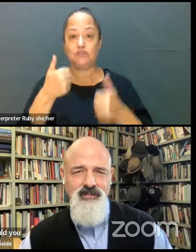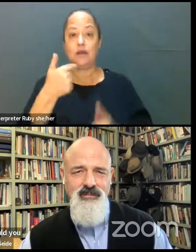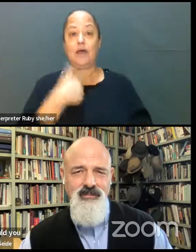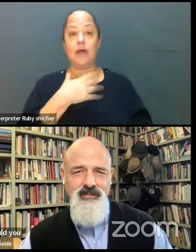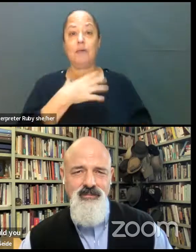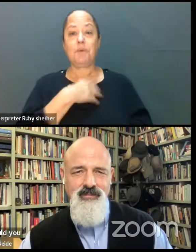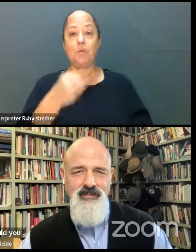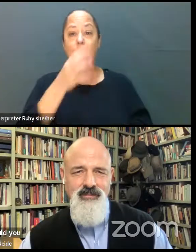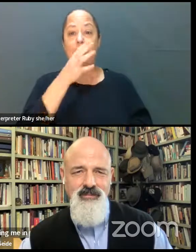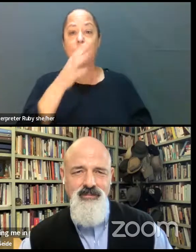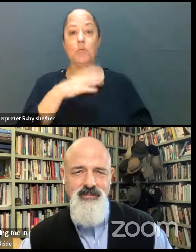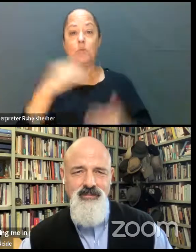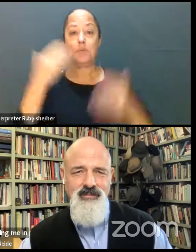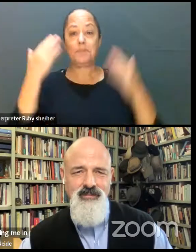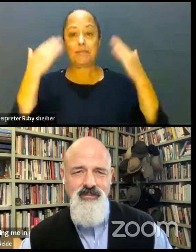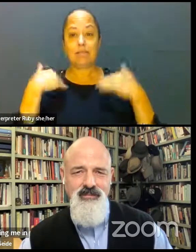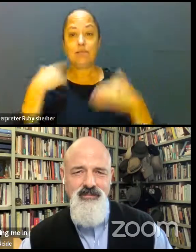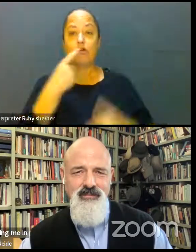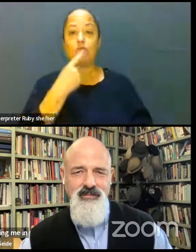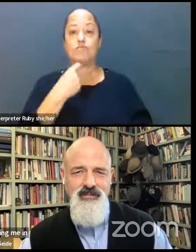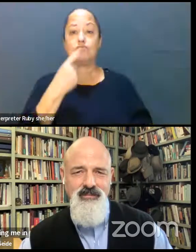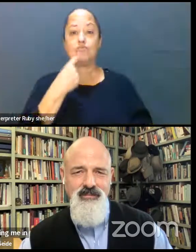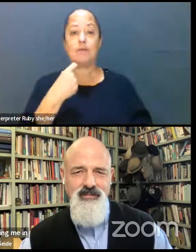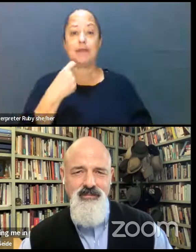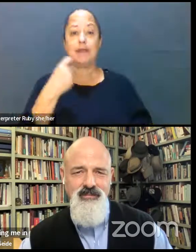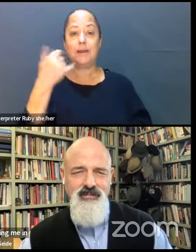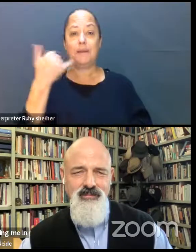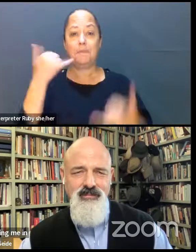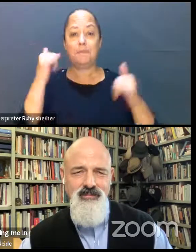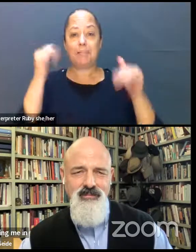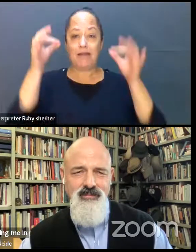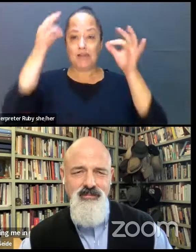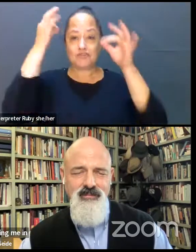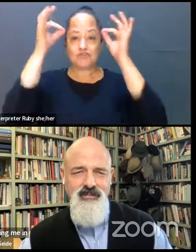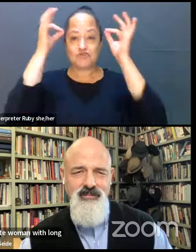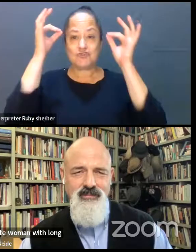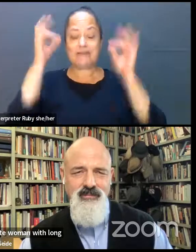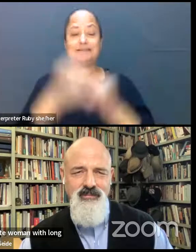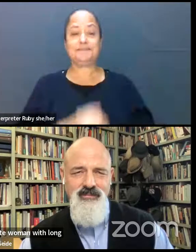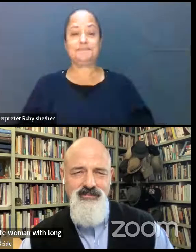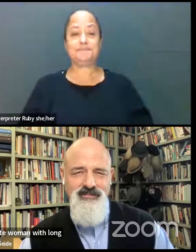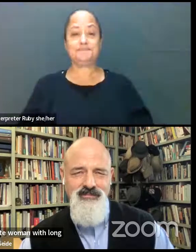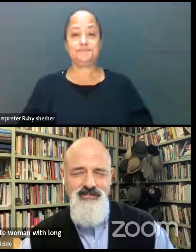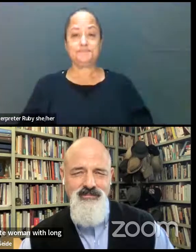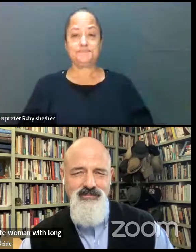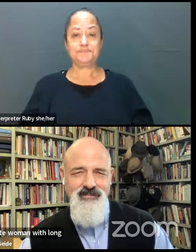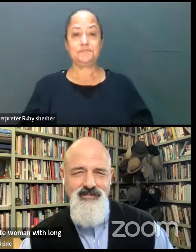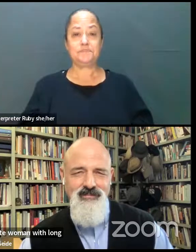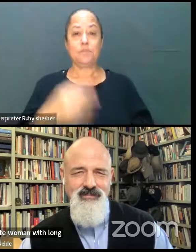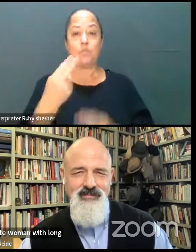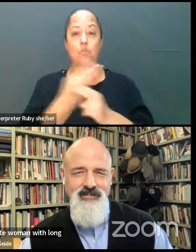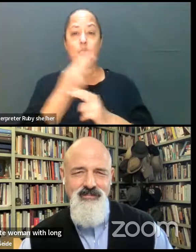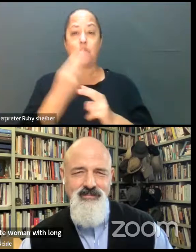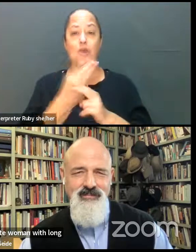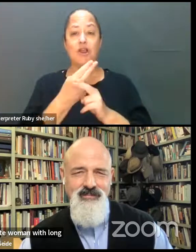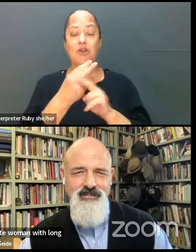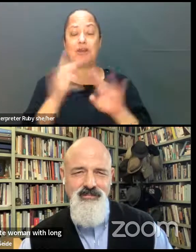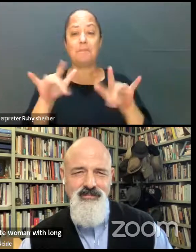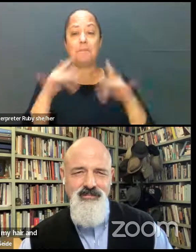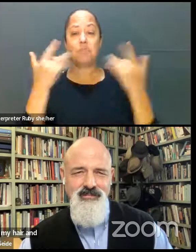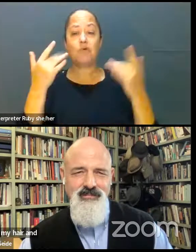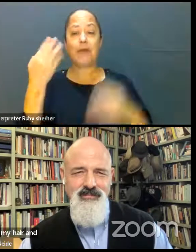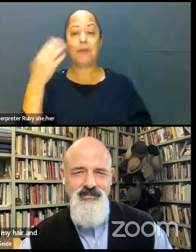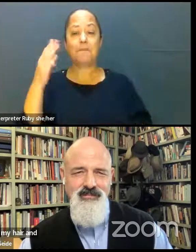white woman with long red and some blonde strikes in my hair. And I'm wearing a bright blue shirt.